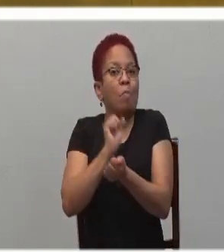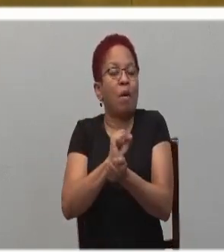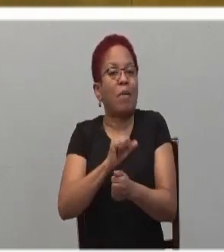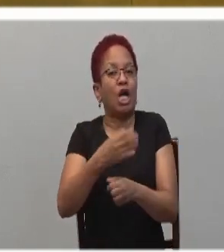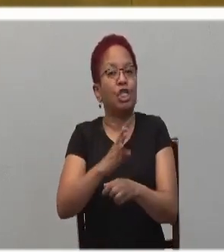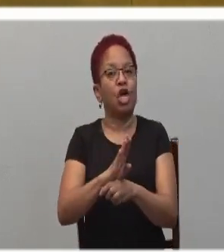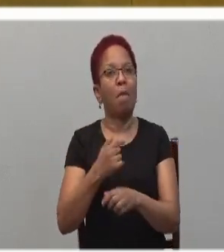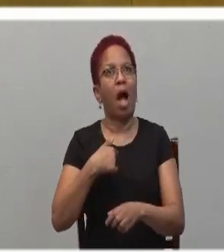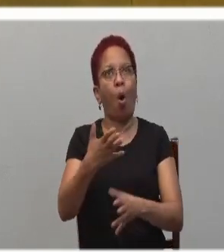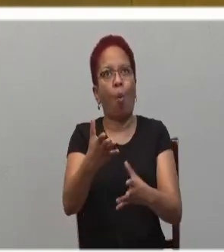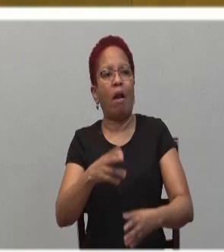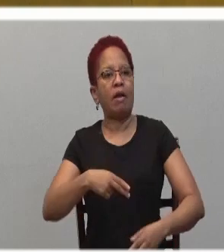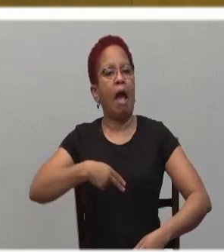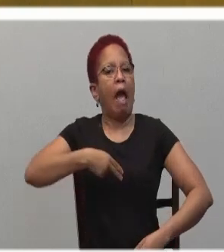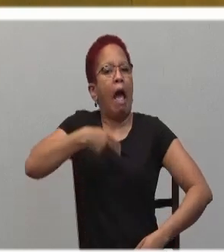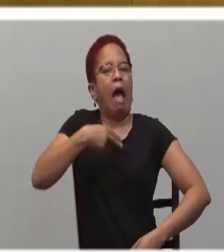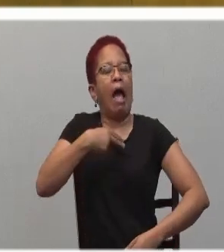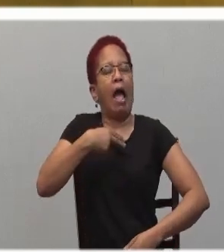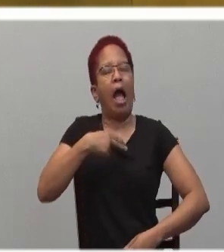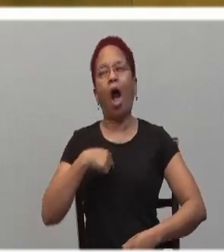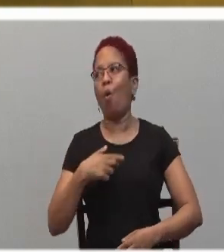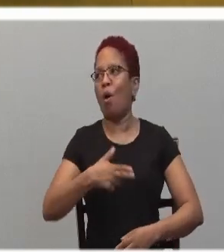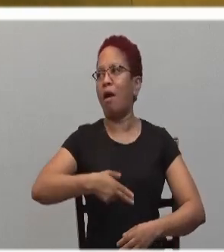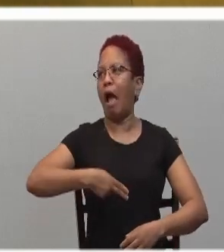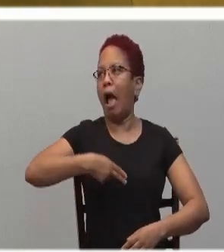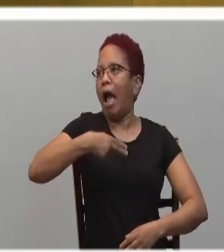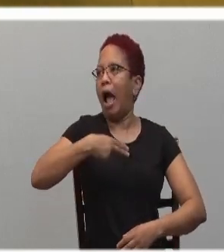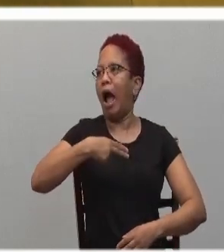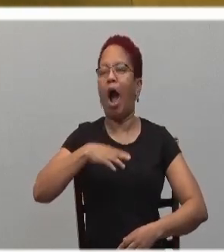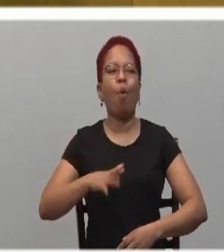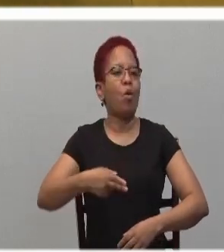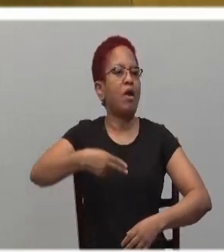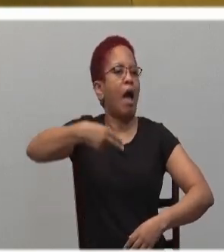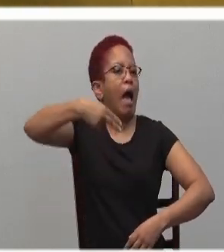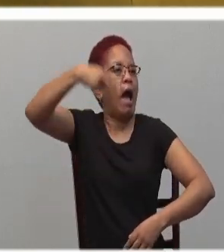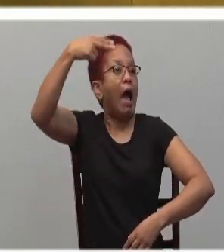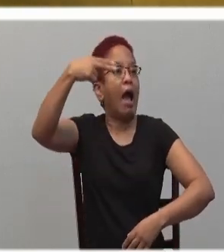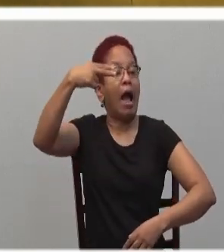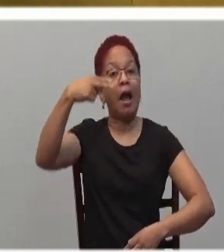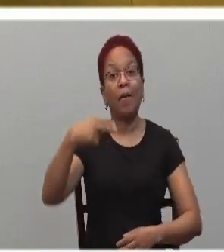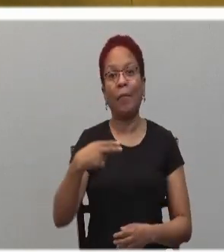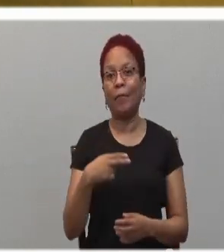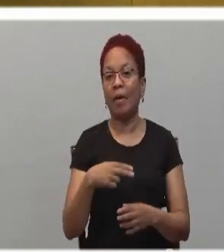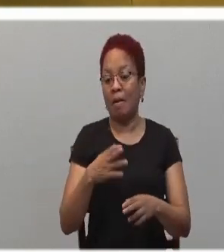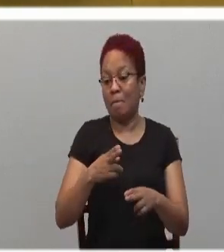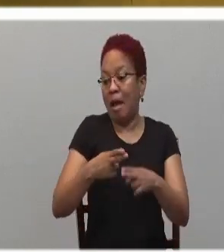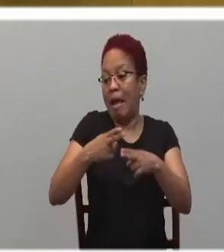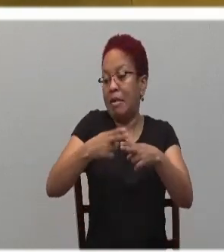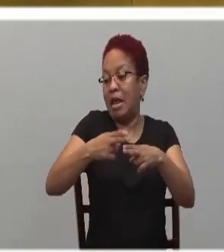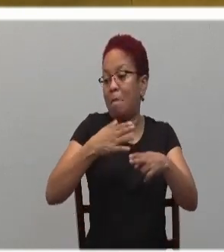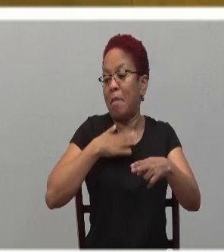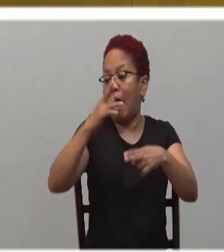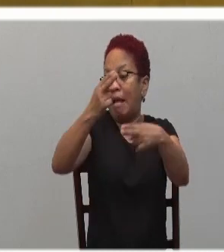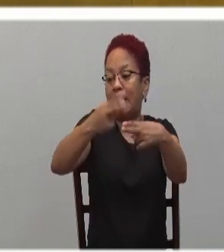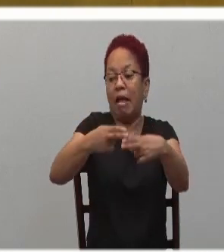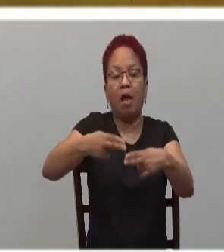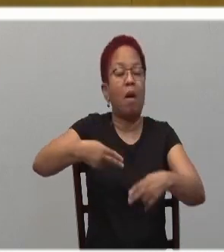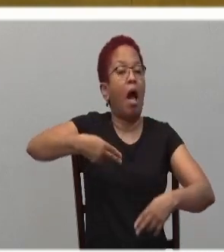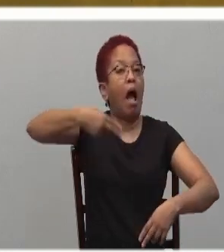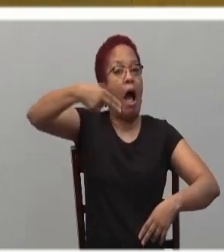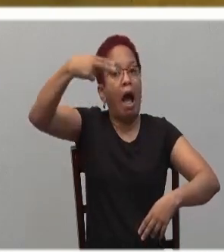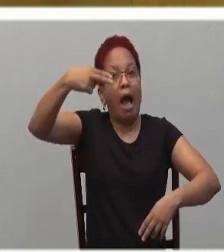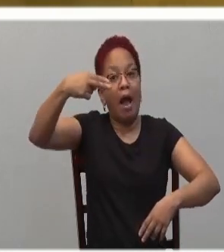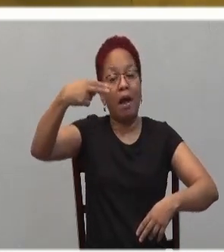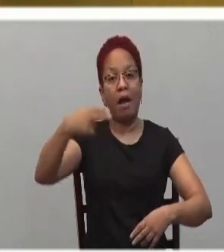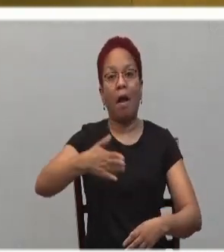our fearless pursuit of social status, titles, and what you and I perceive as